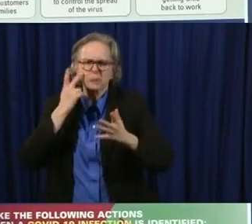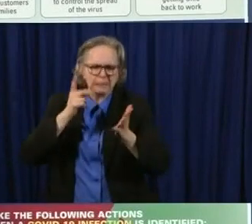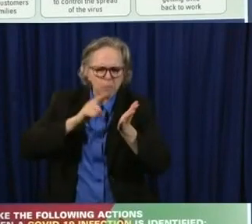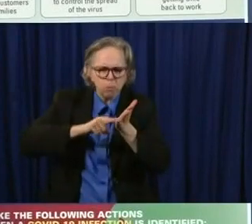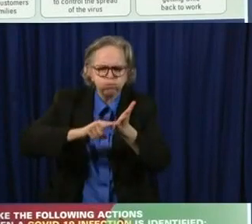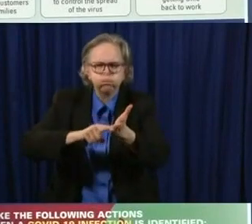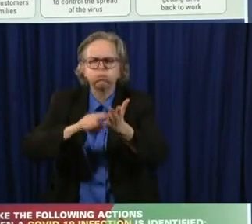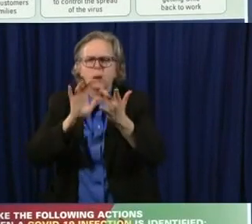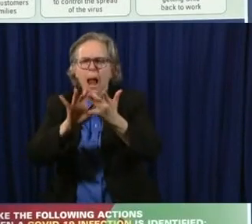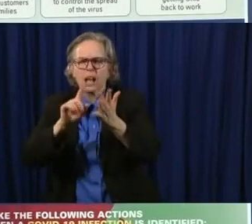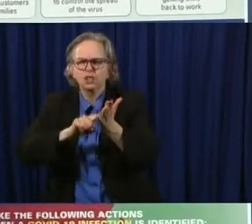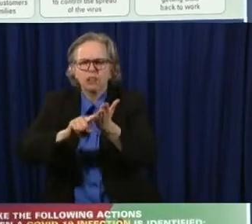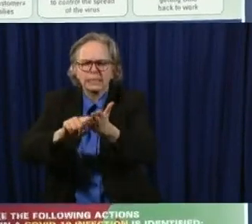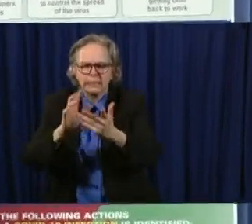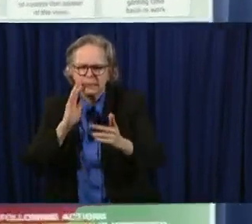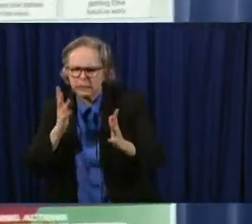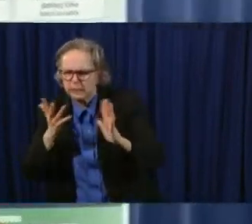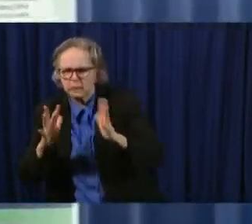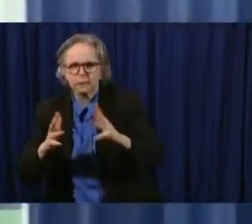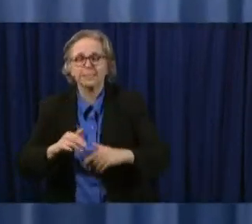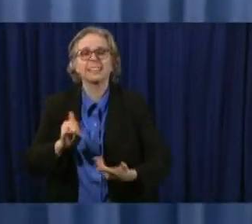doing. Lieutenant Governor.